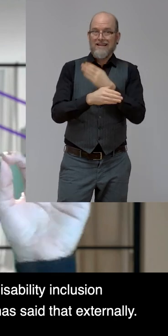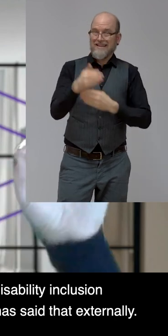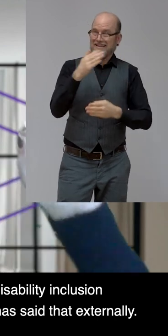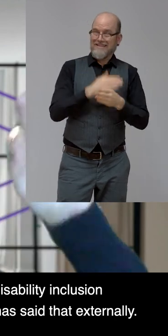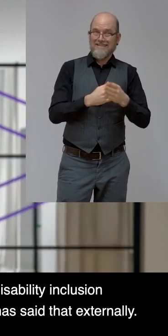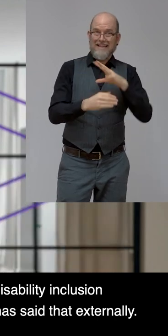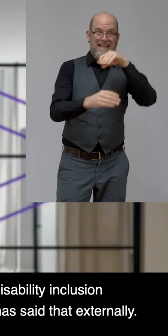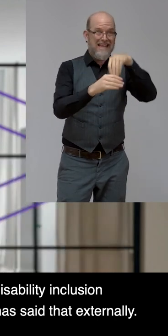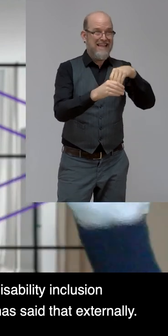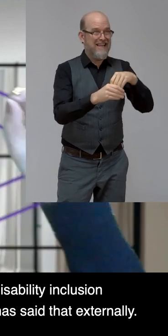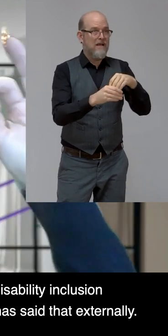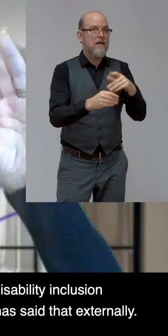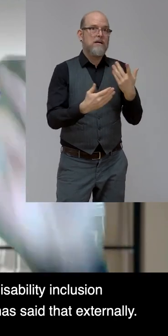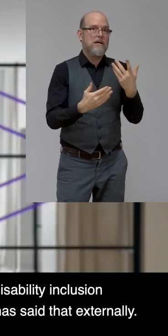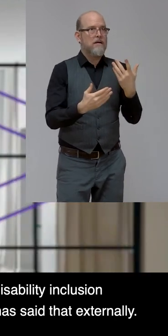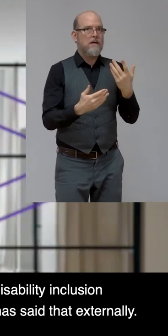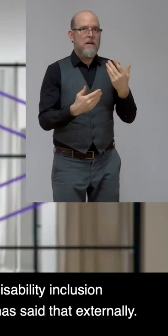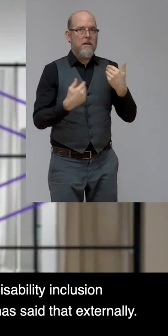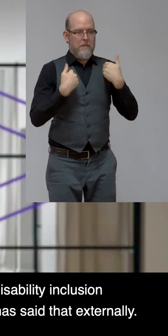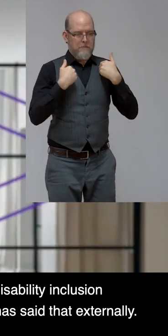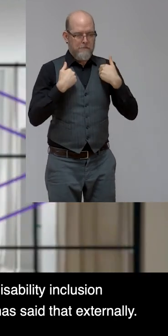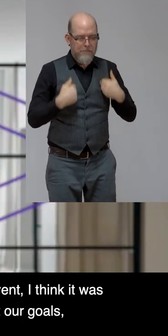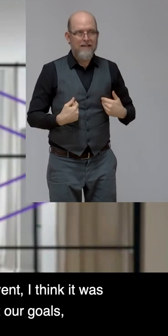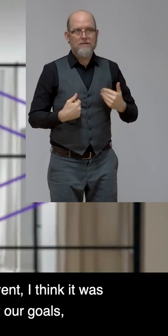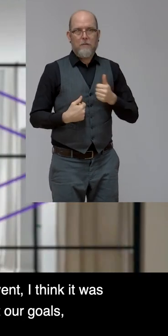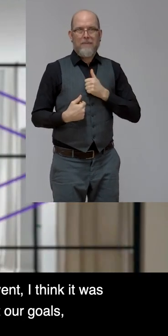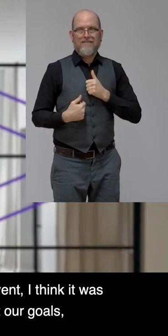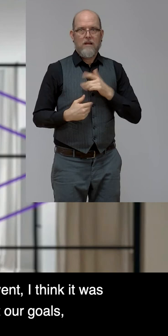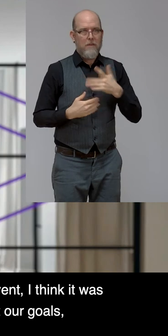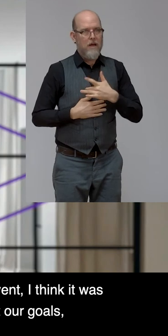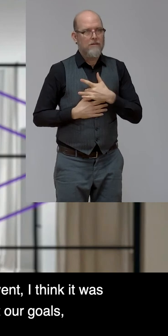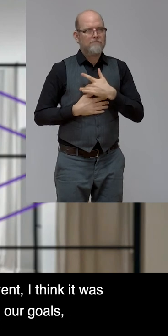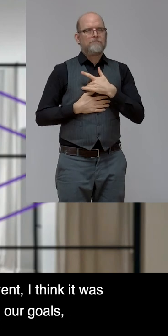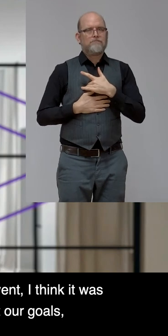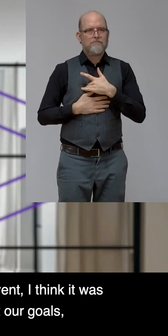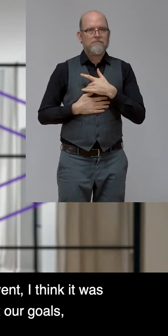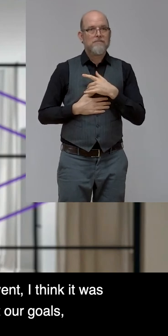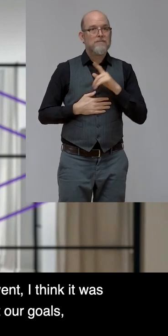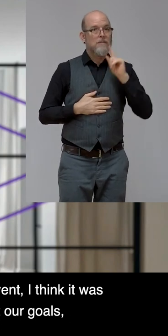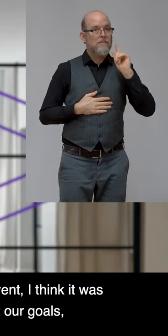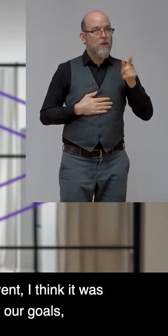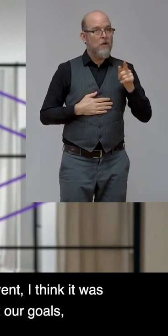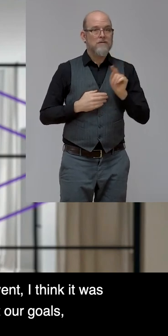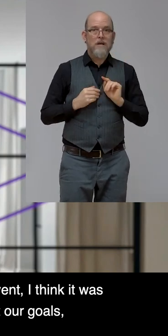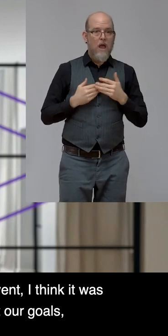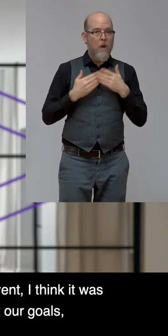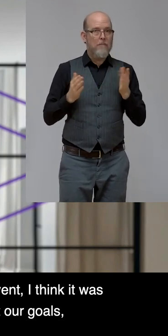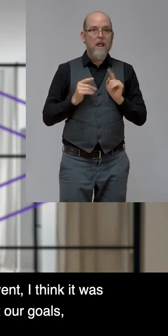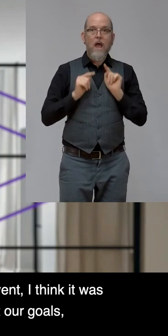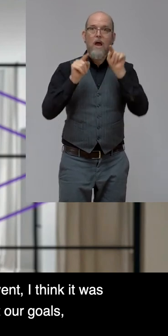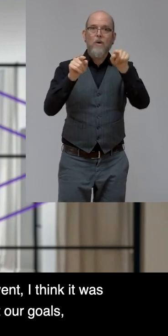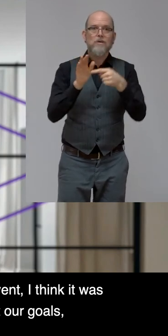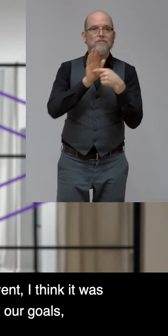She has said she has said that internally. She has said that externally and has. You know, so she shared, for example,